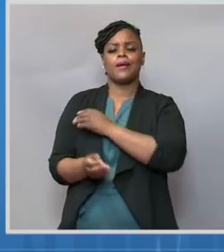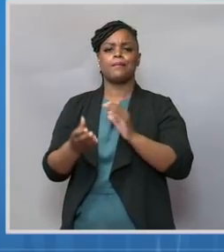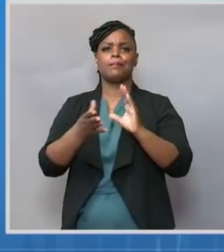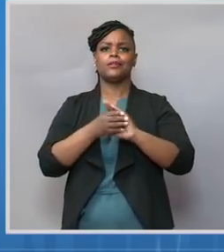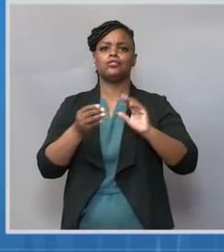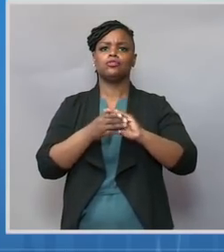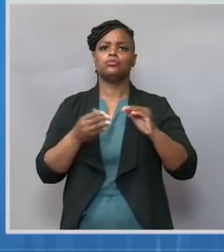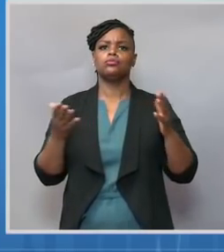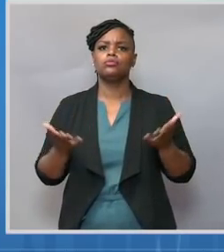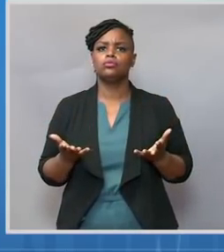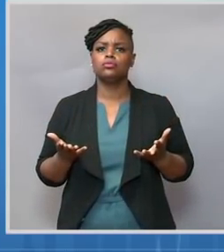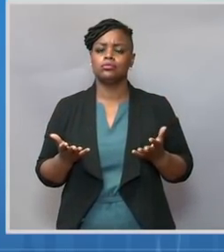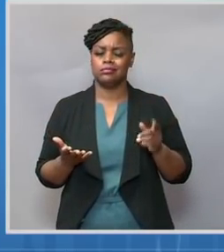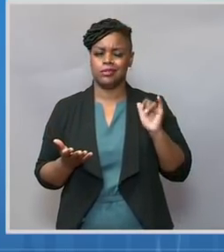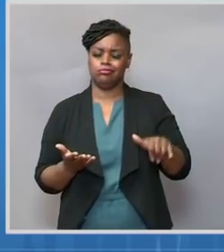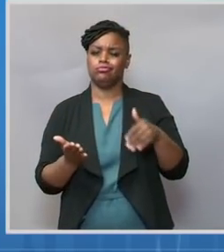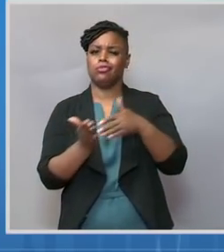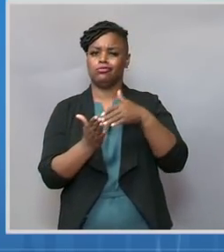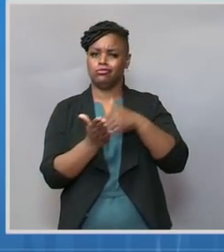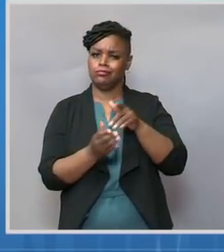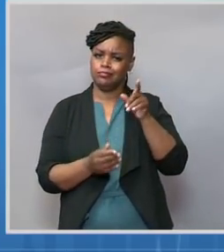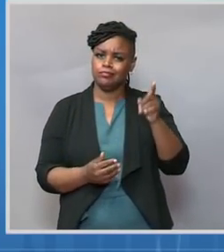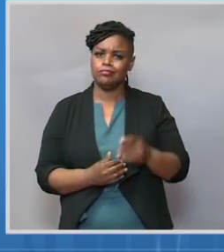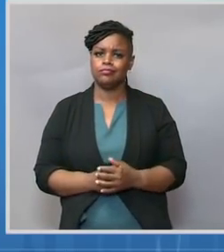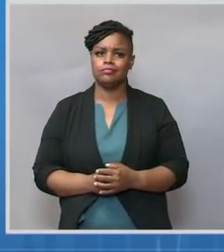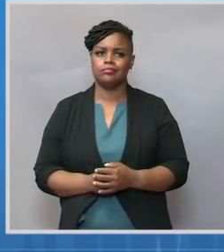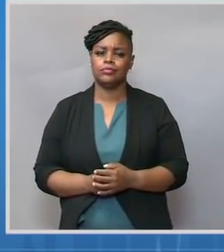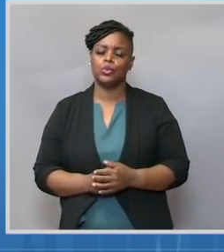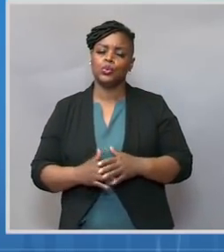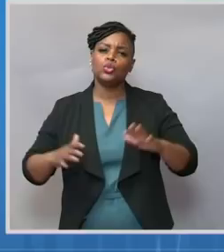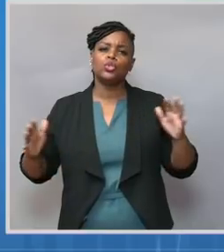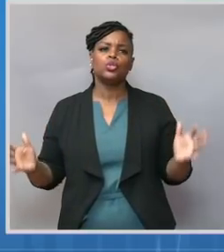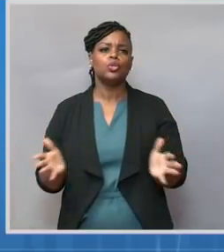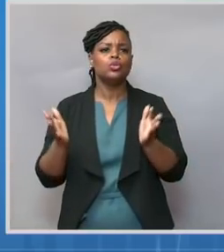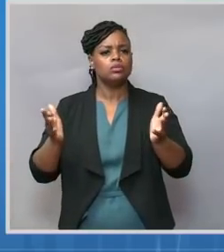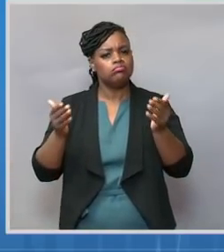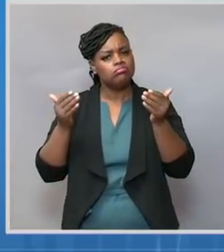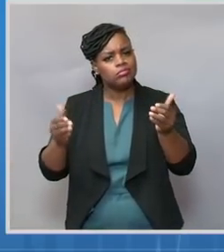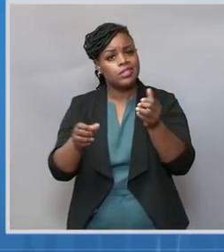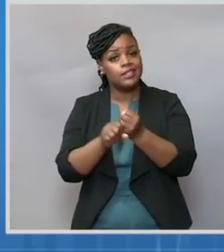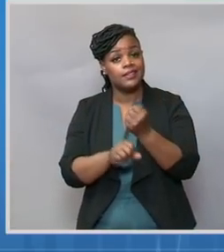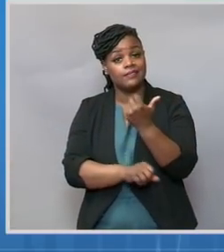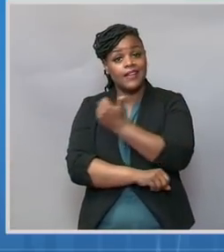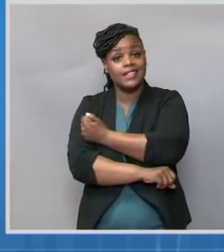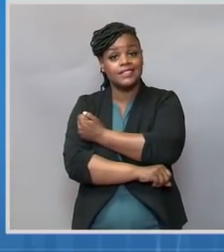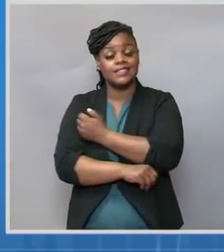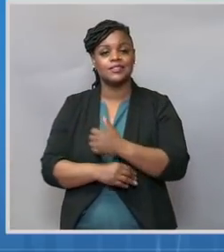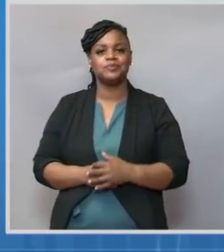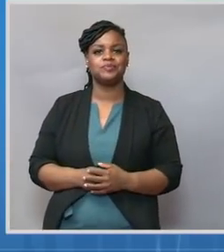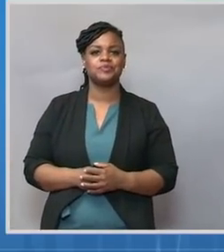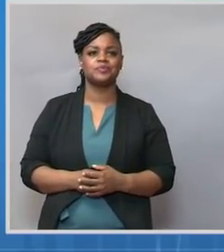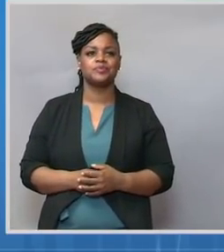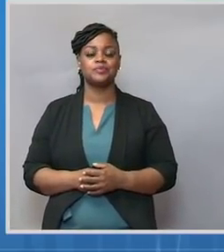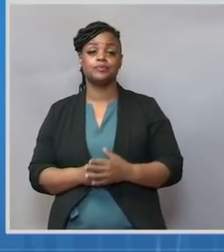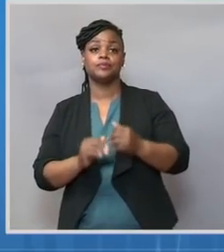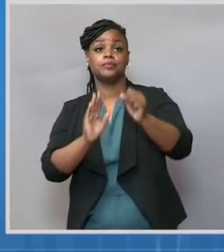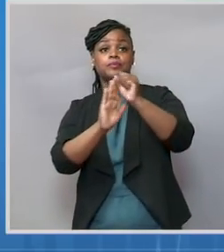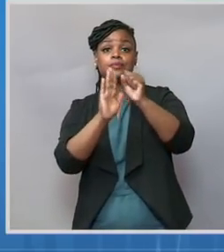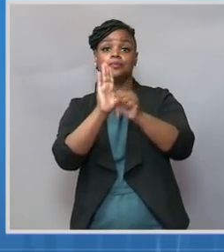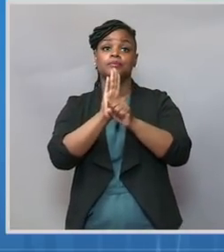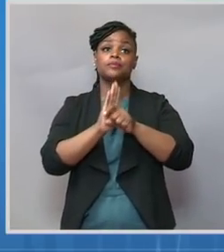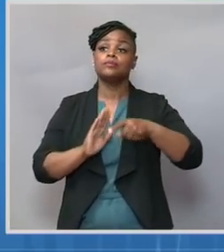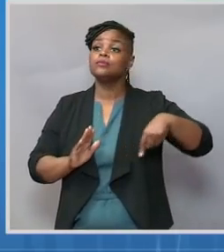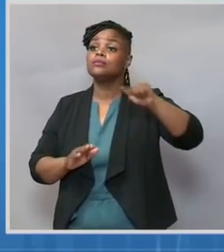We are working with doctors to encourage their patients to get vaccinated, and we're working with states to get primary care providers